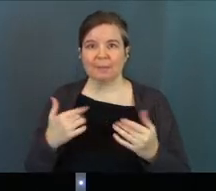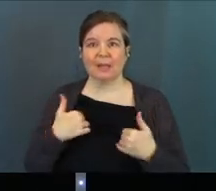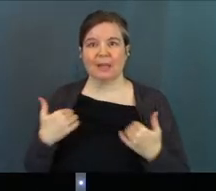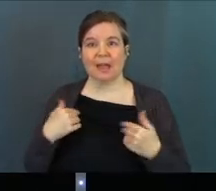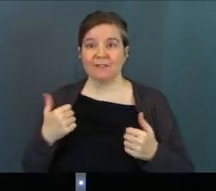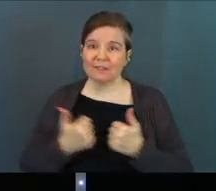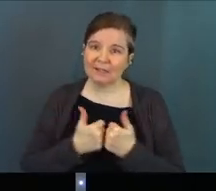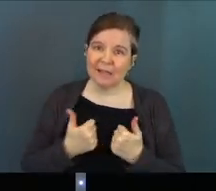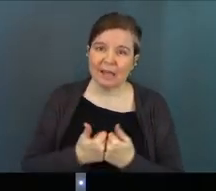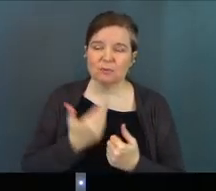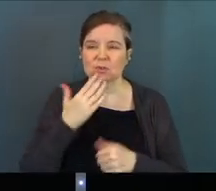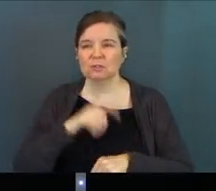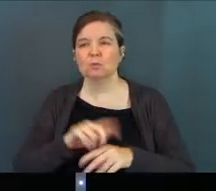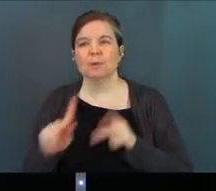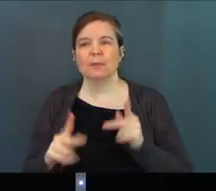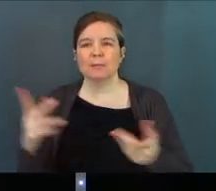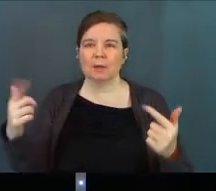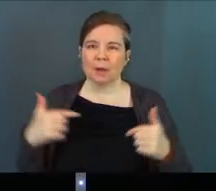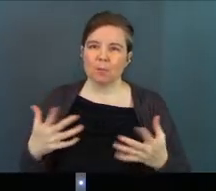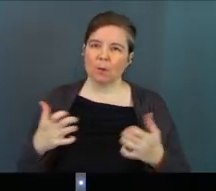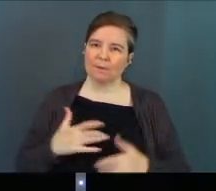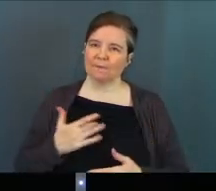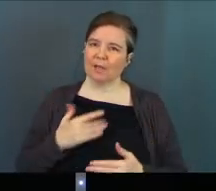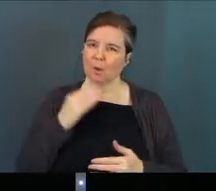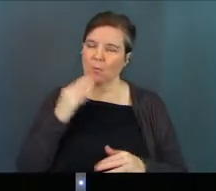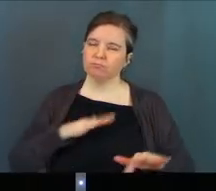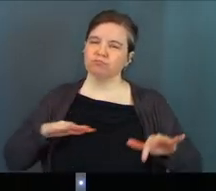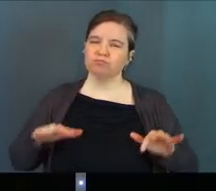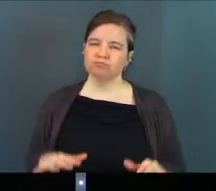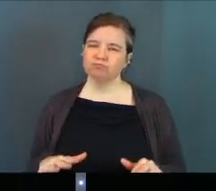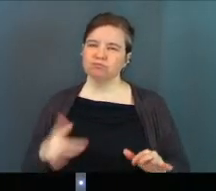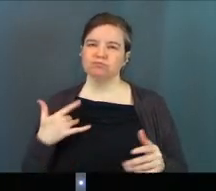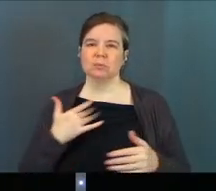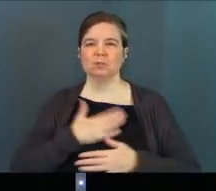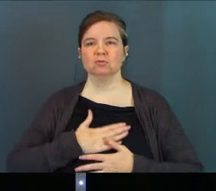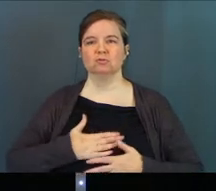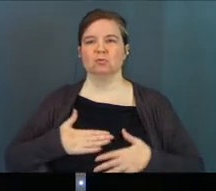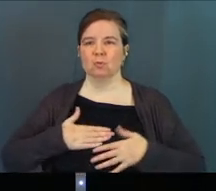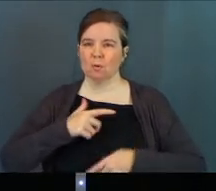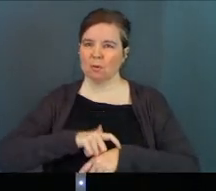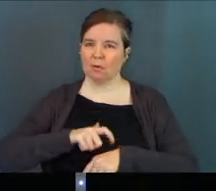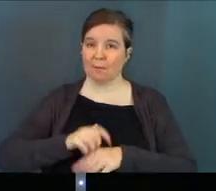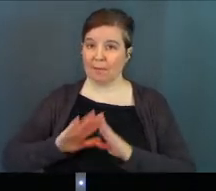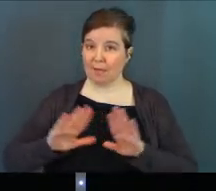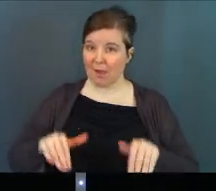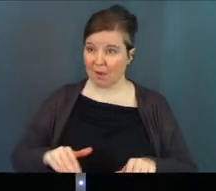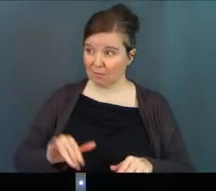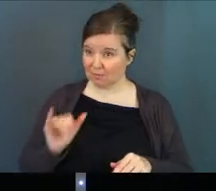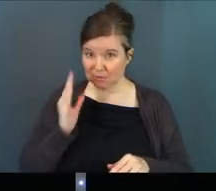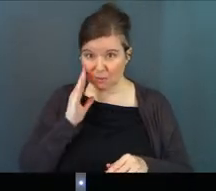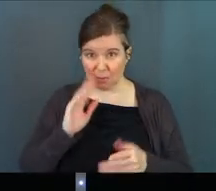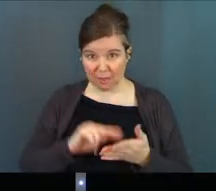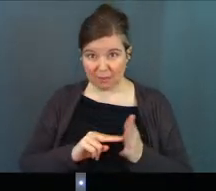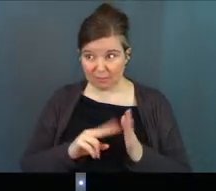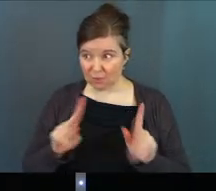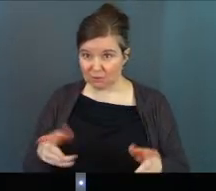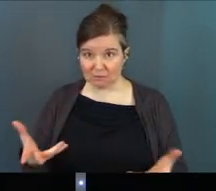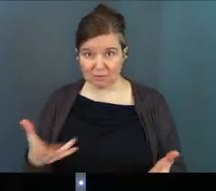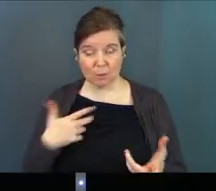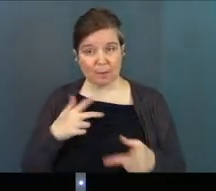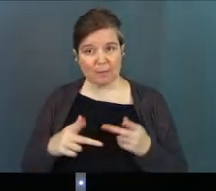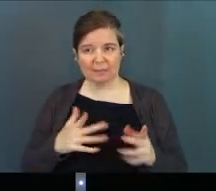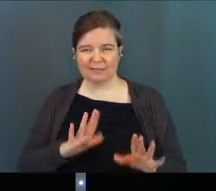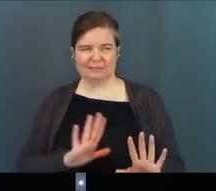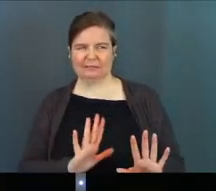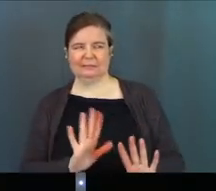like to have games, have a good time. We just want people to come in. We want them to feel at home. We want them to just enjoy their time in our house. Are that person as well? Anybody else? You just want